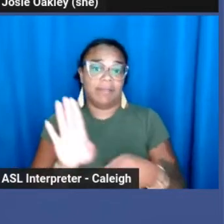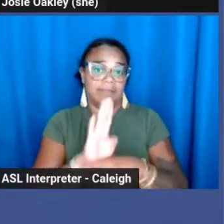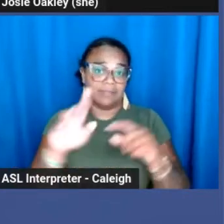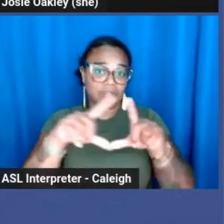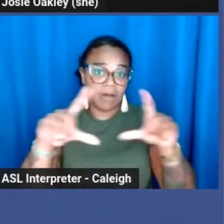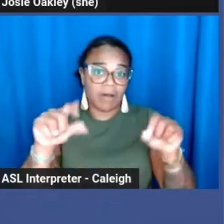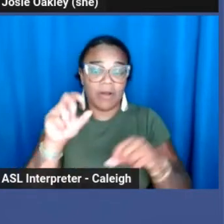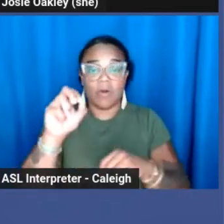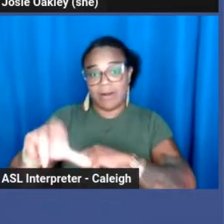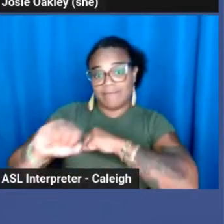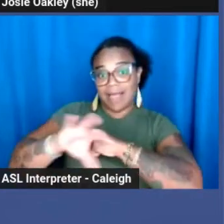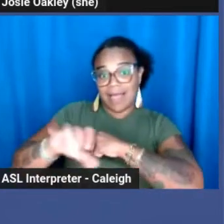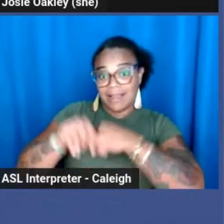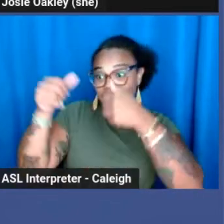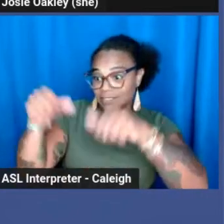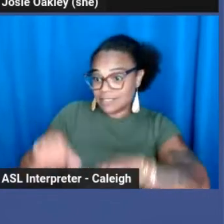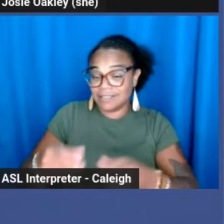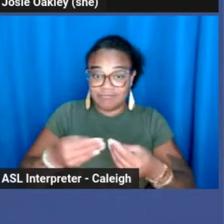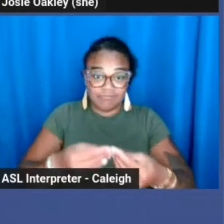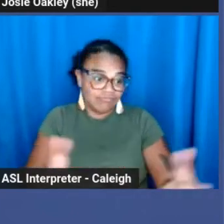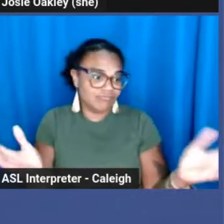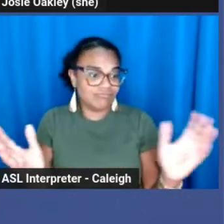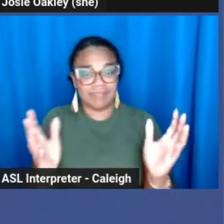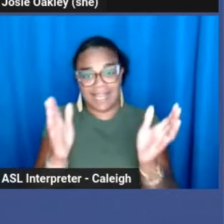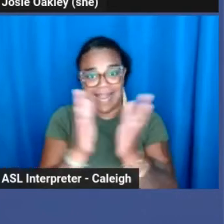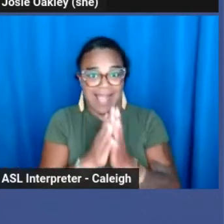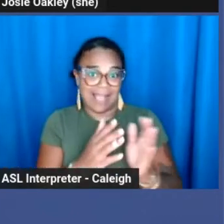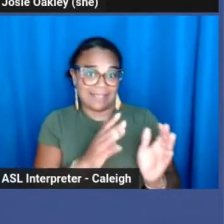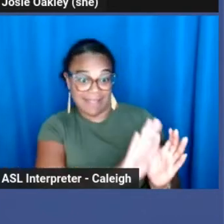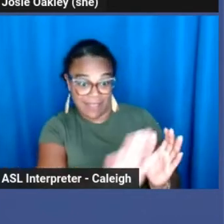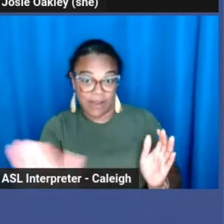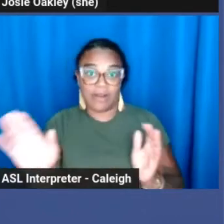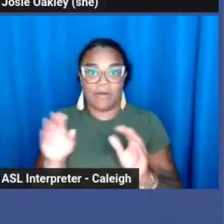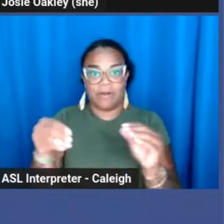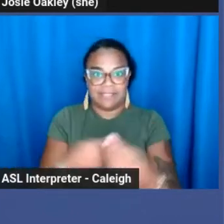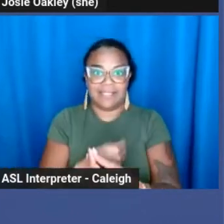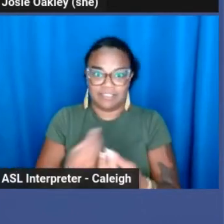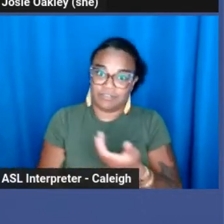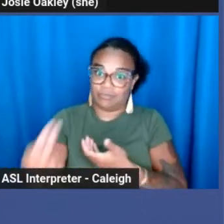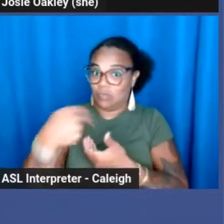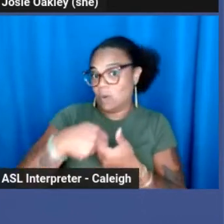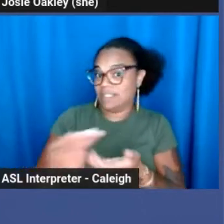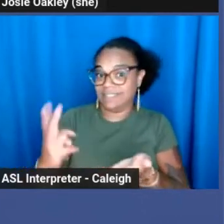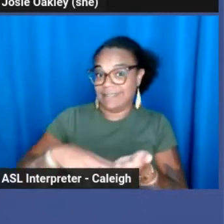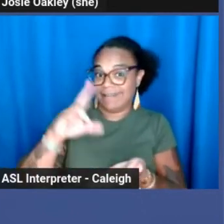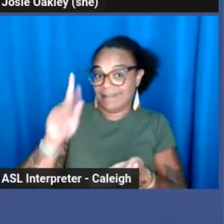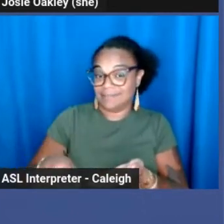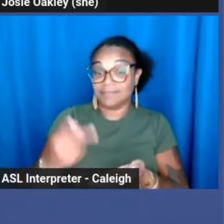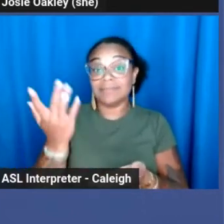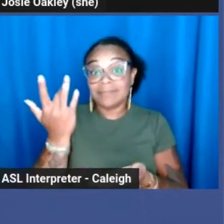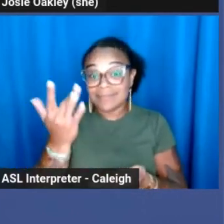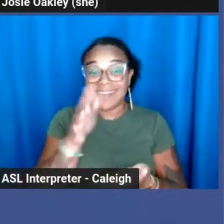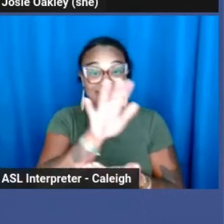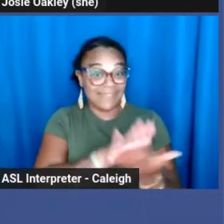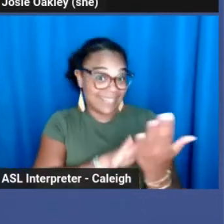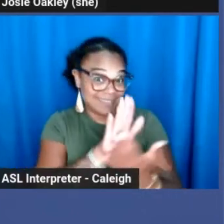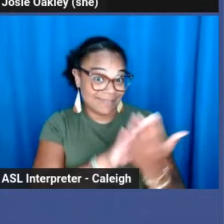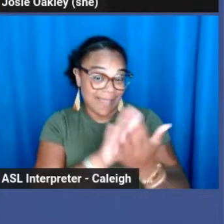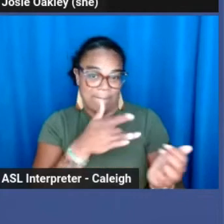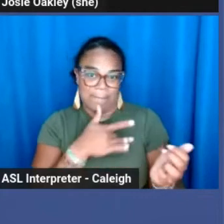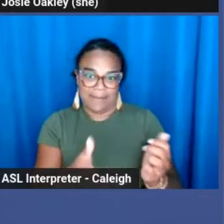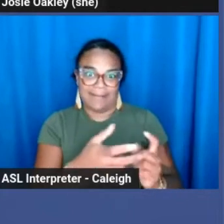and hand it to people and ask their org to sign on. Because face-to-face will always get you more responses than an email.